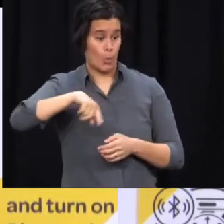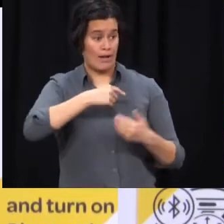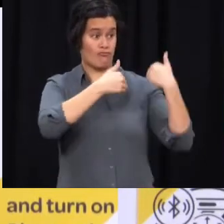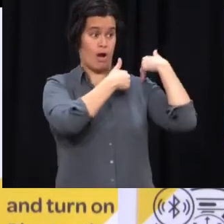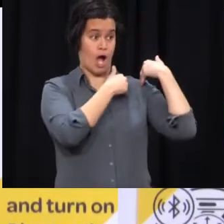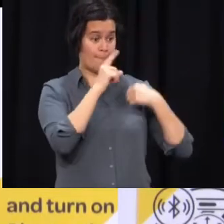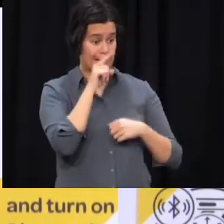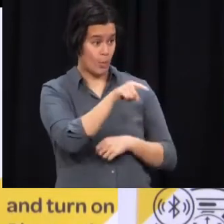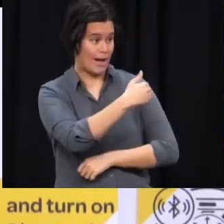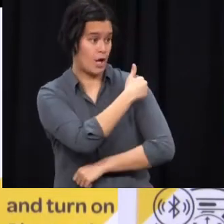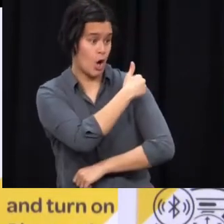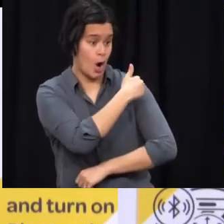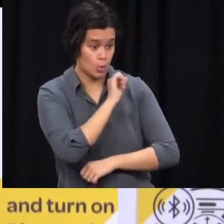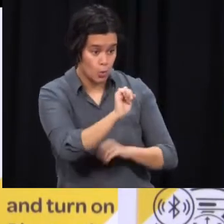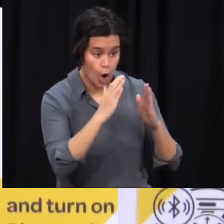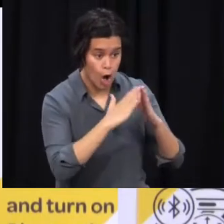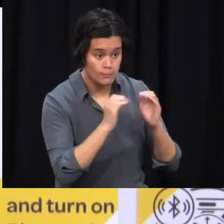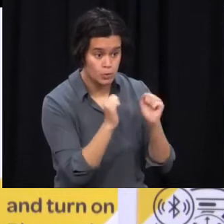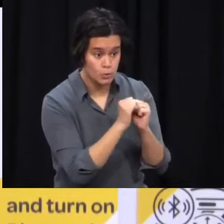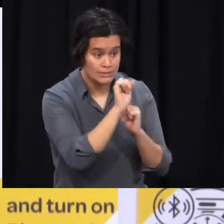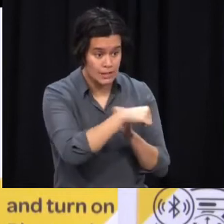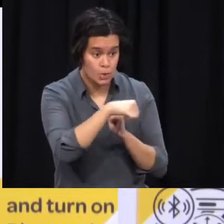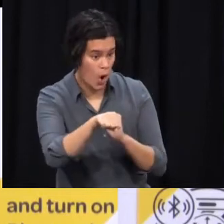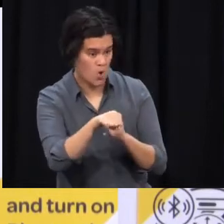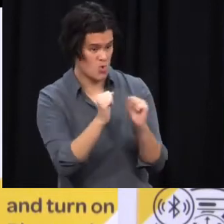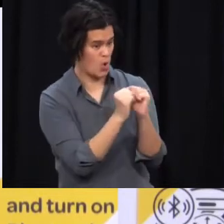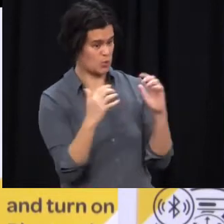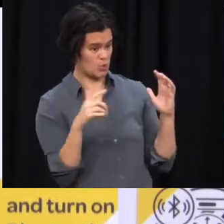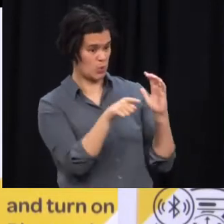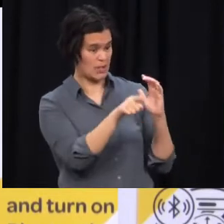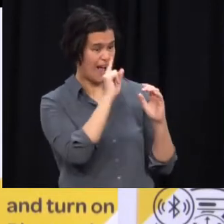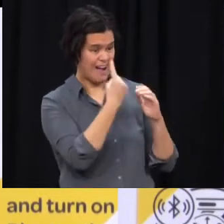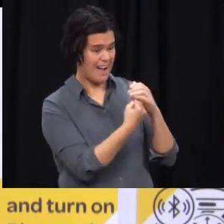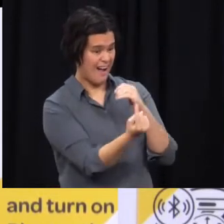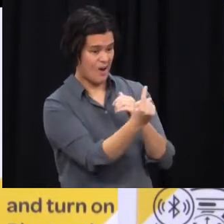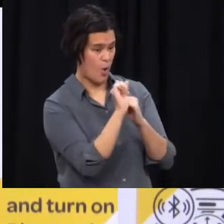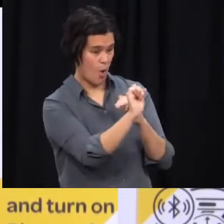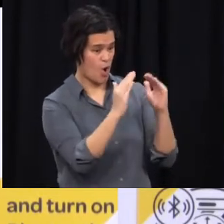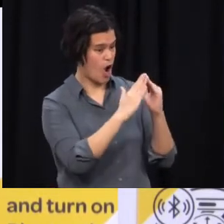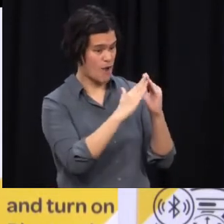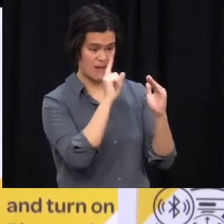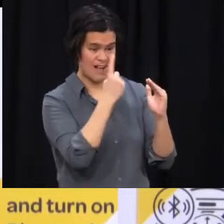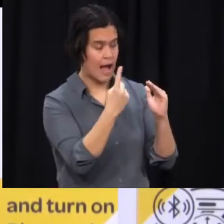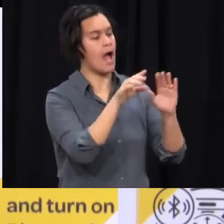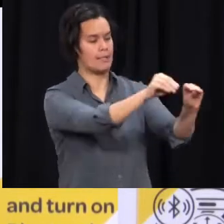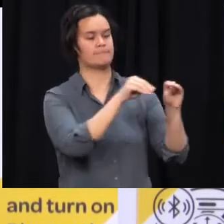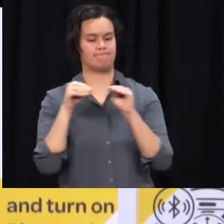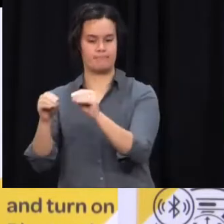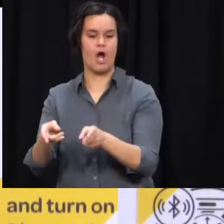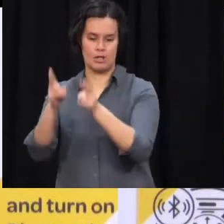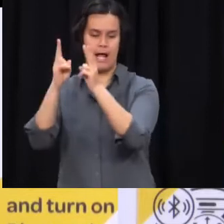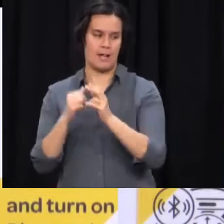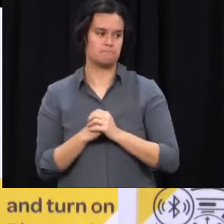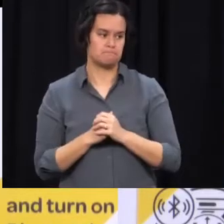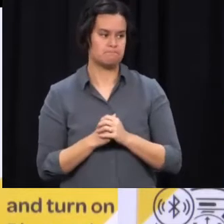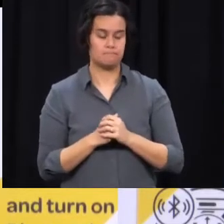they get advice around how to do that. There's some quite good guidance around how to make sure you are self-isolating safely within your bubble. If I